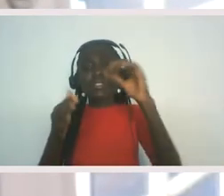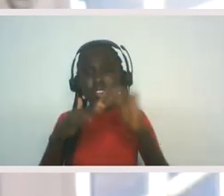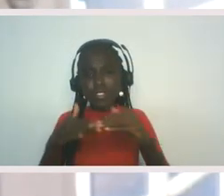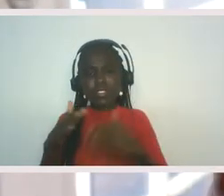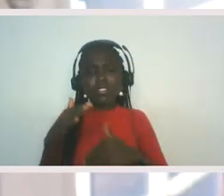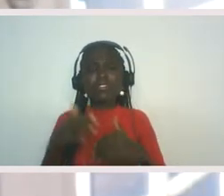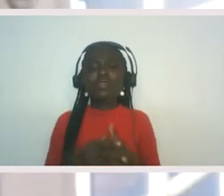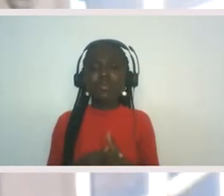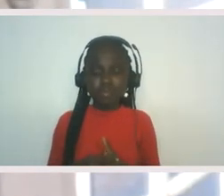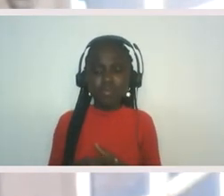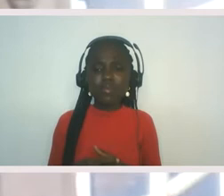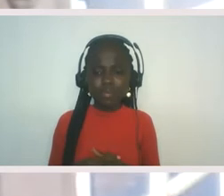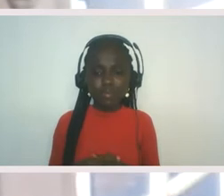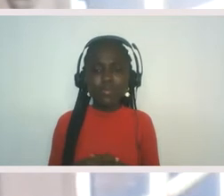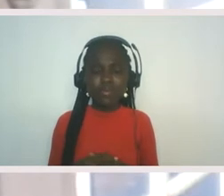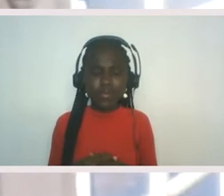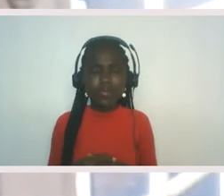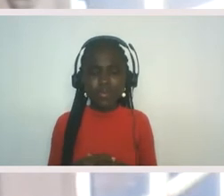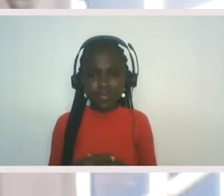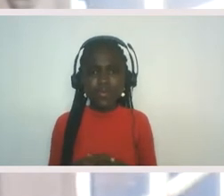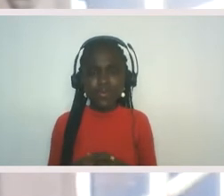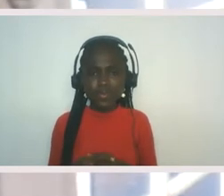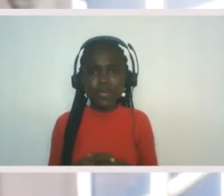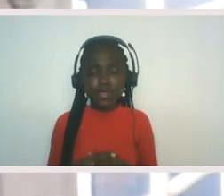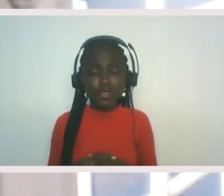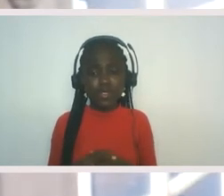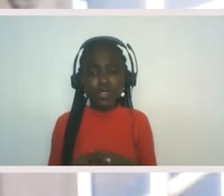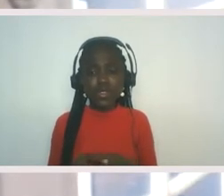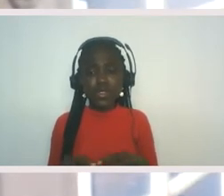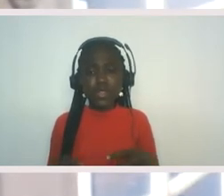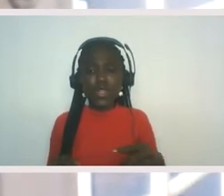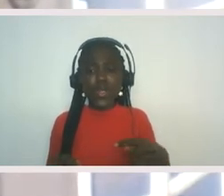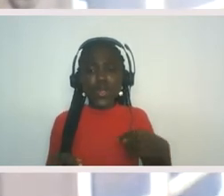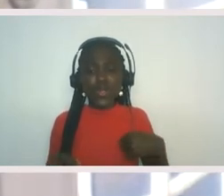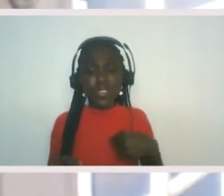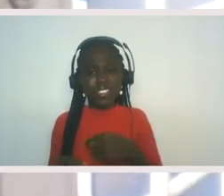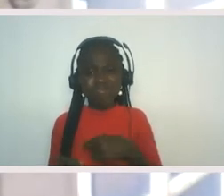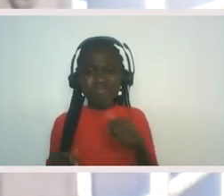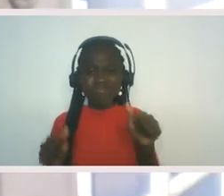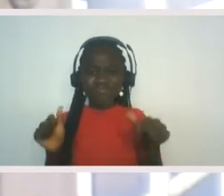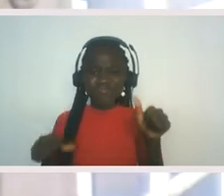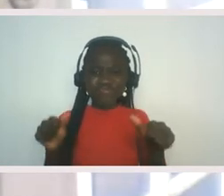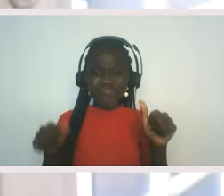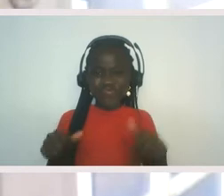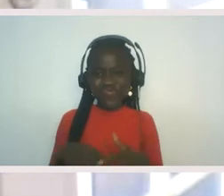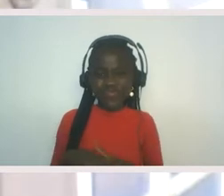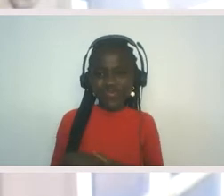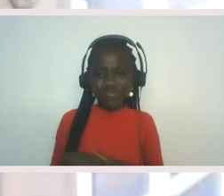uh, for the skeptic sitting in the room right now, skepticism as, um,